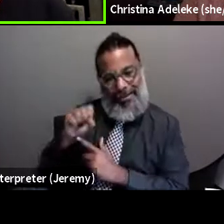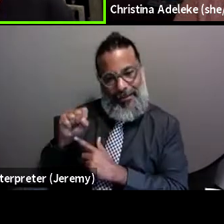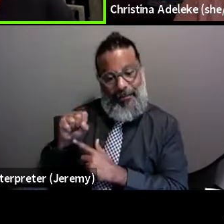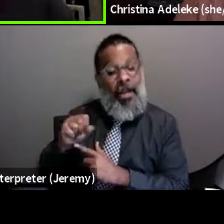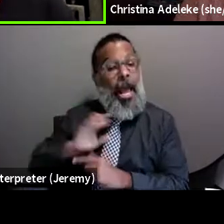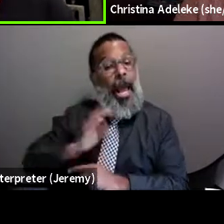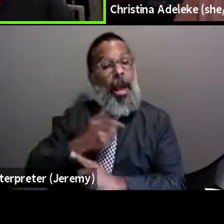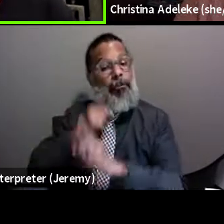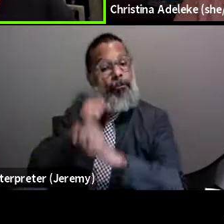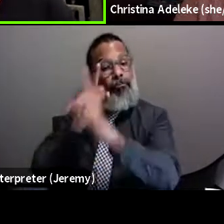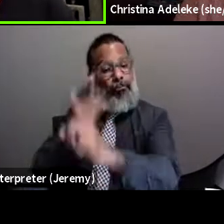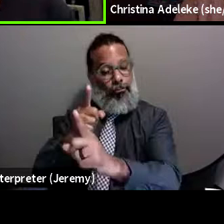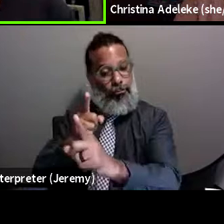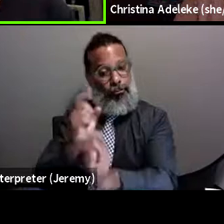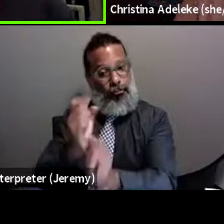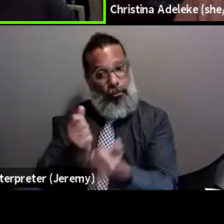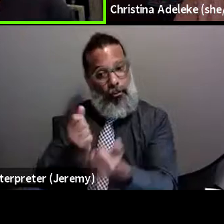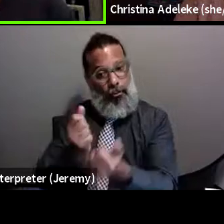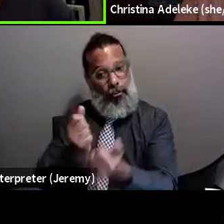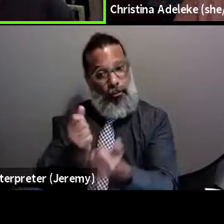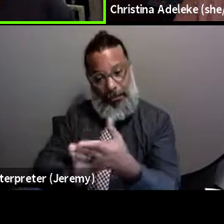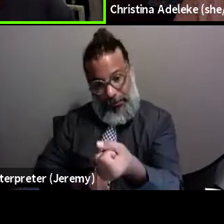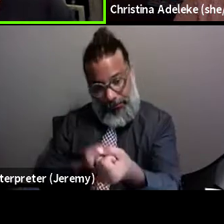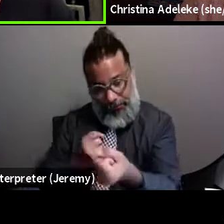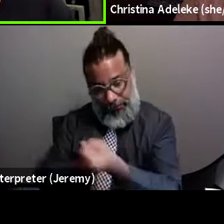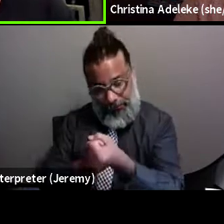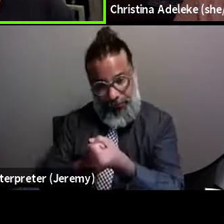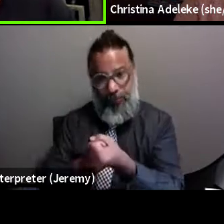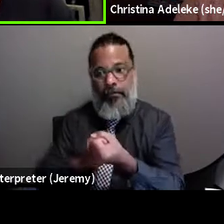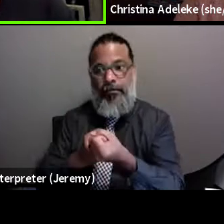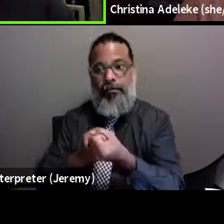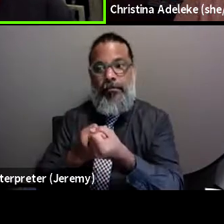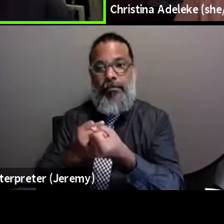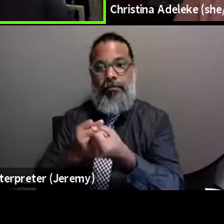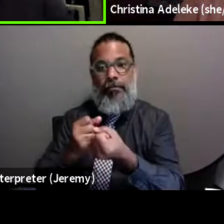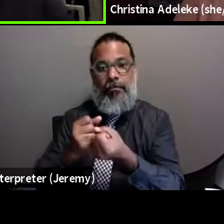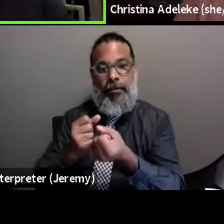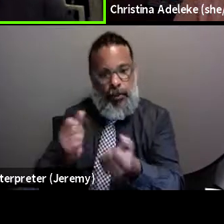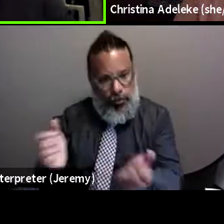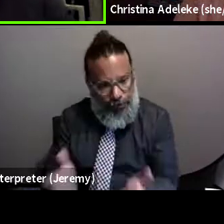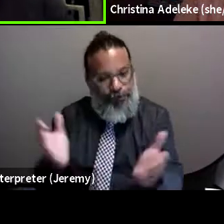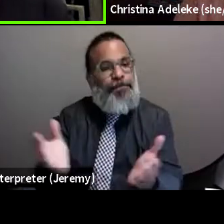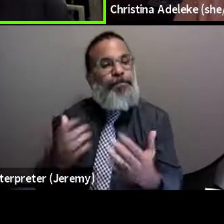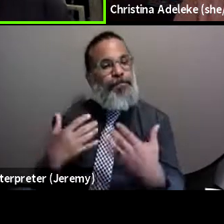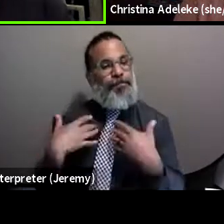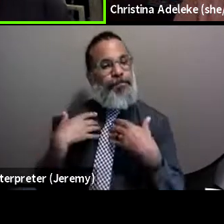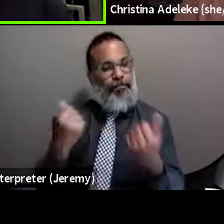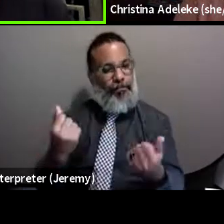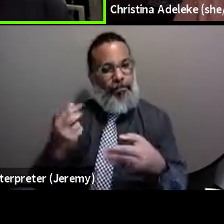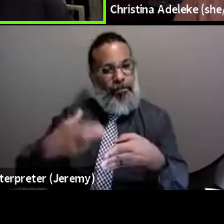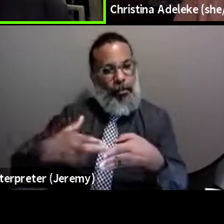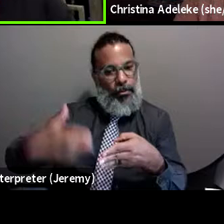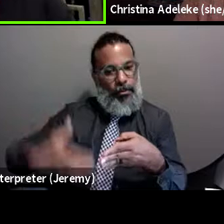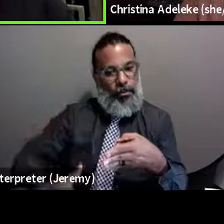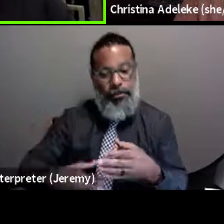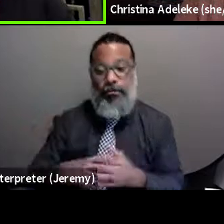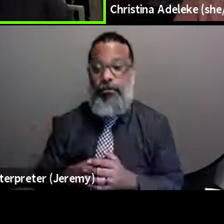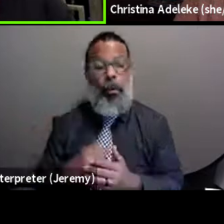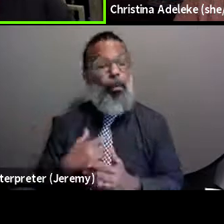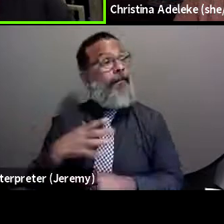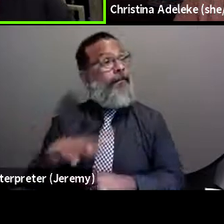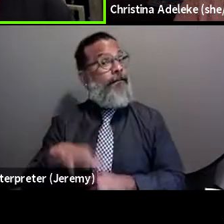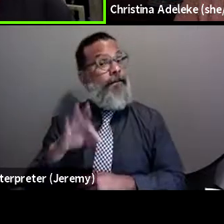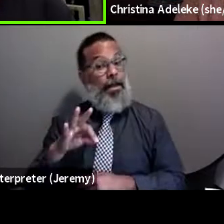support to individuals in areas to promote healthy outcomes. And we found that treatment encompasses